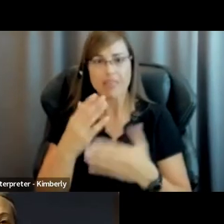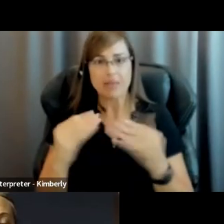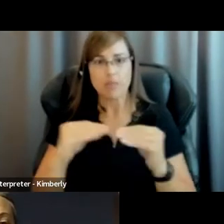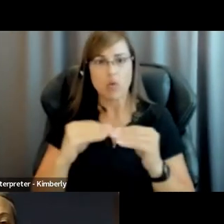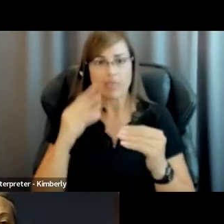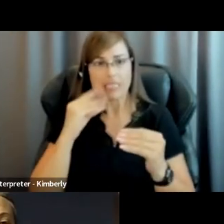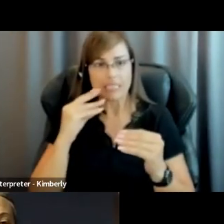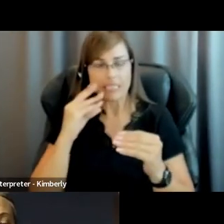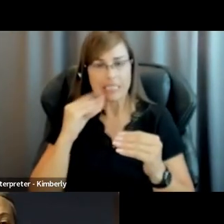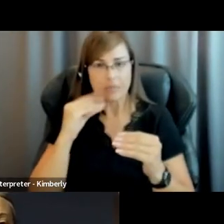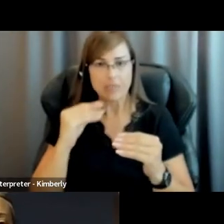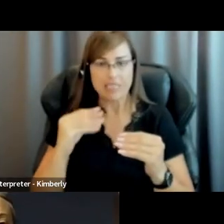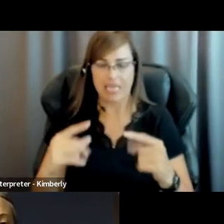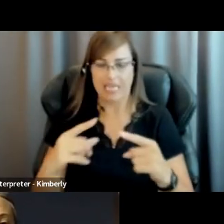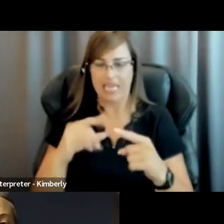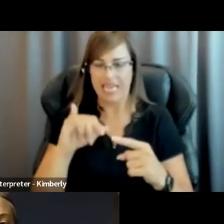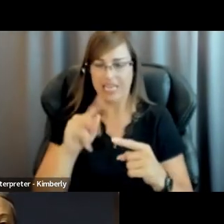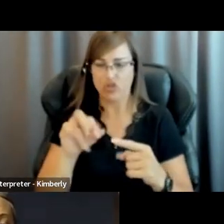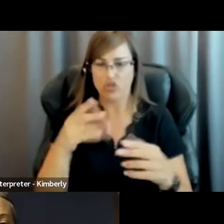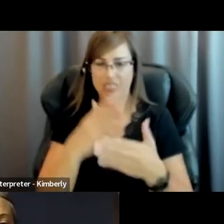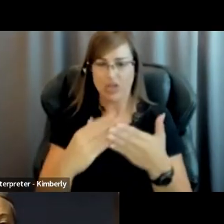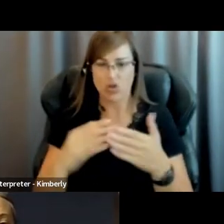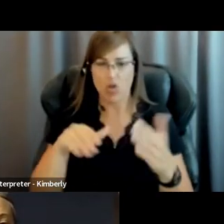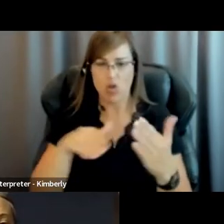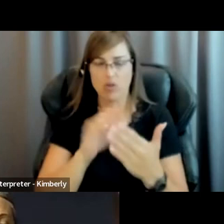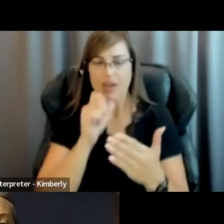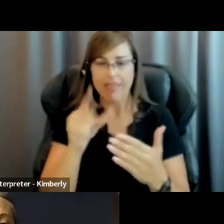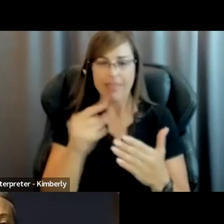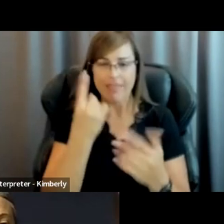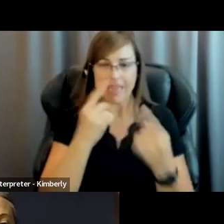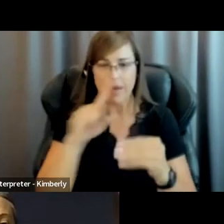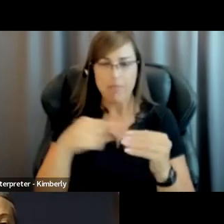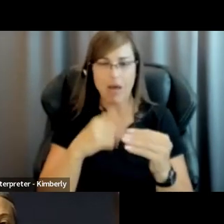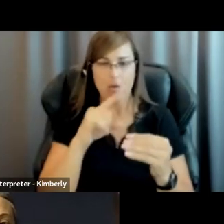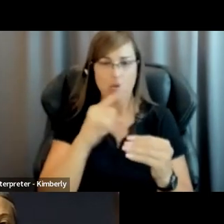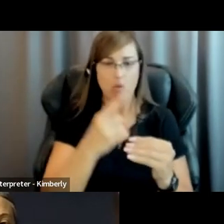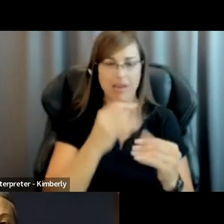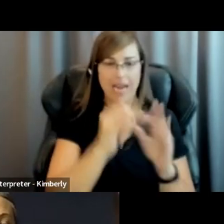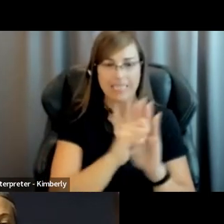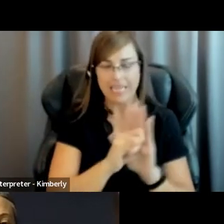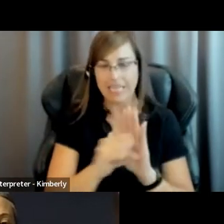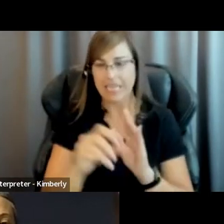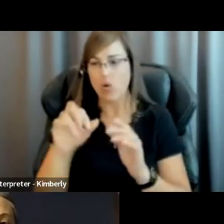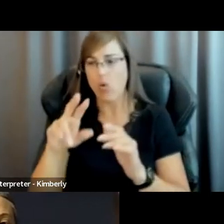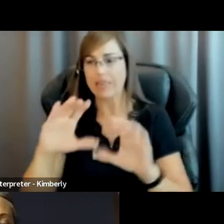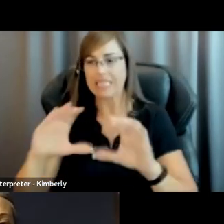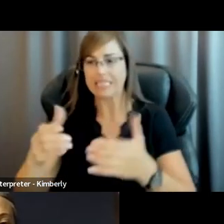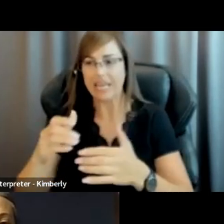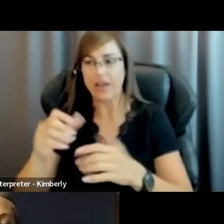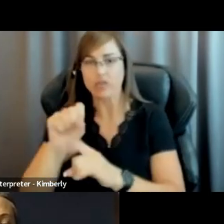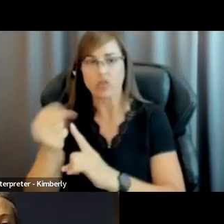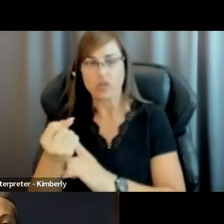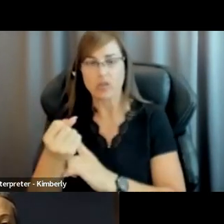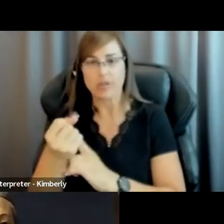expansive and intersectional about that approach. You're not just thinking about one's identity or condition, but thinking about the set of circumstances that are